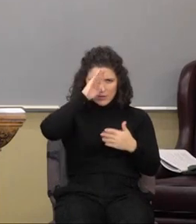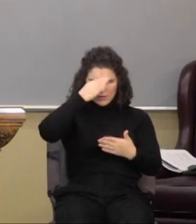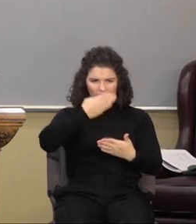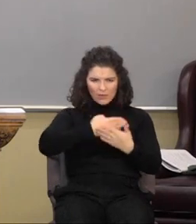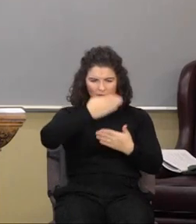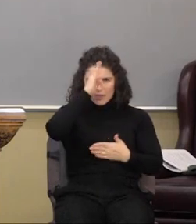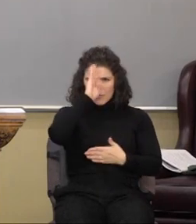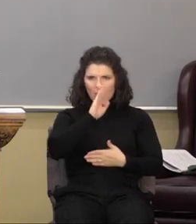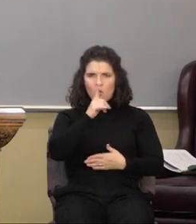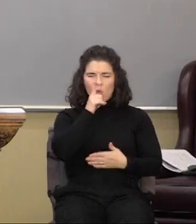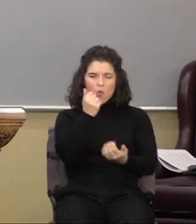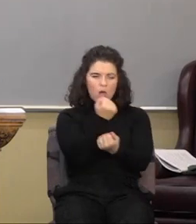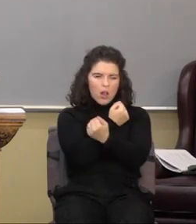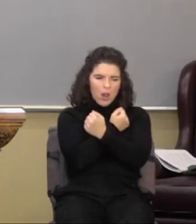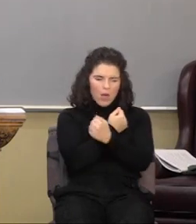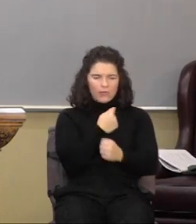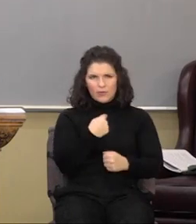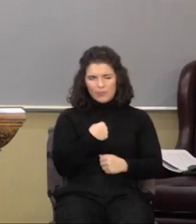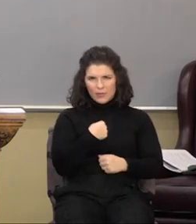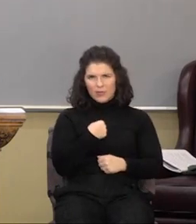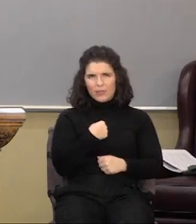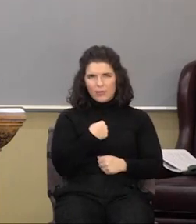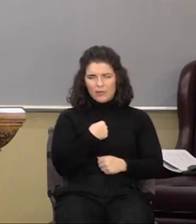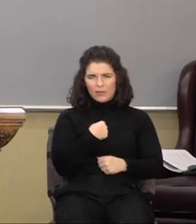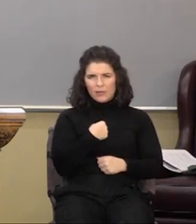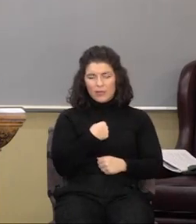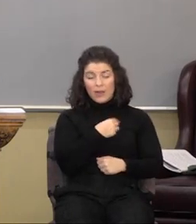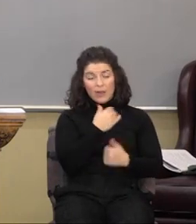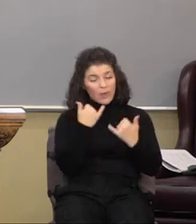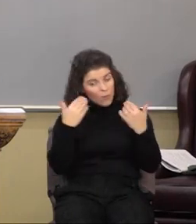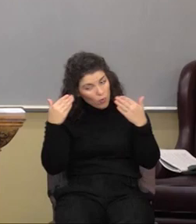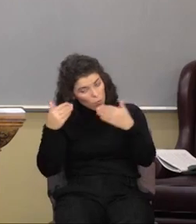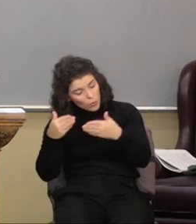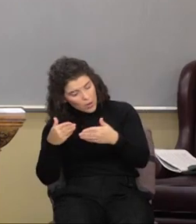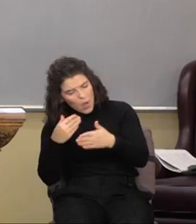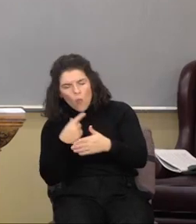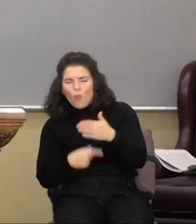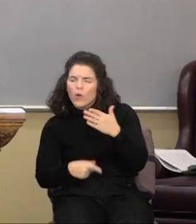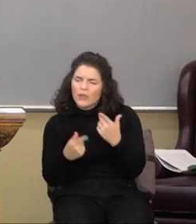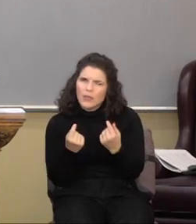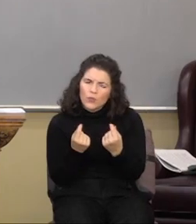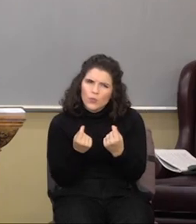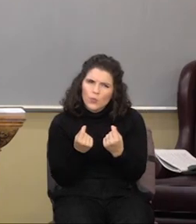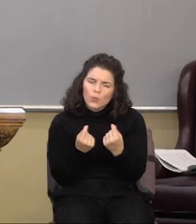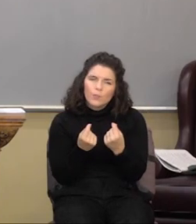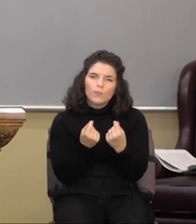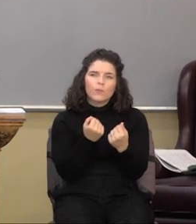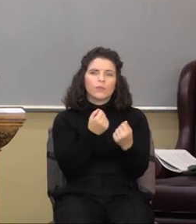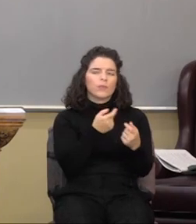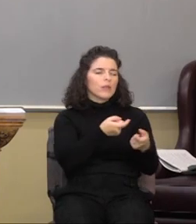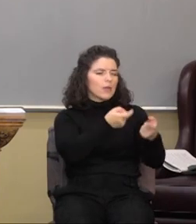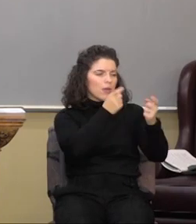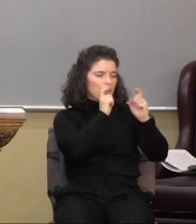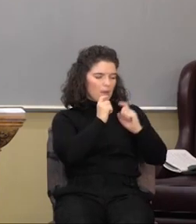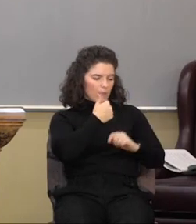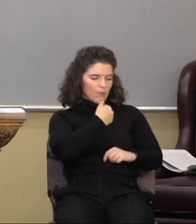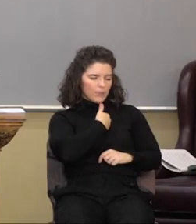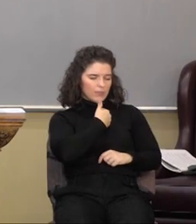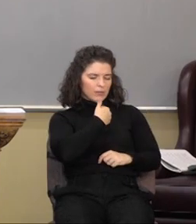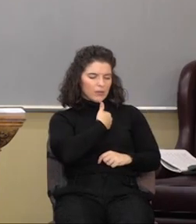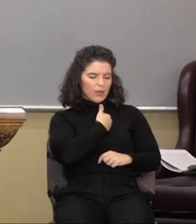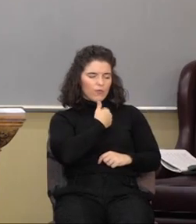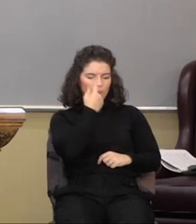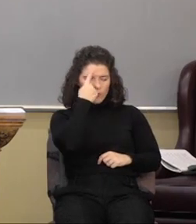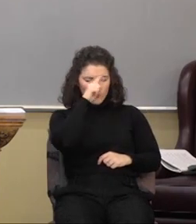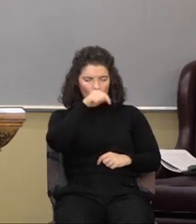loved me. Now, this is what we're going to focus on. And what did he do? Gave himself for